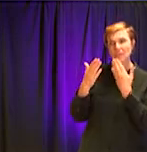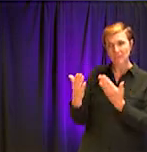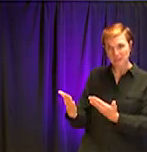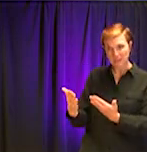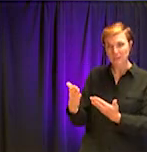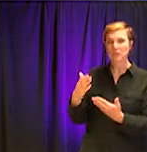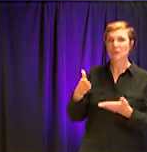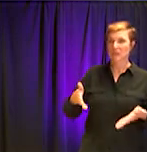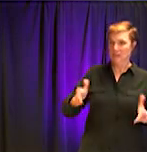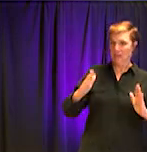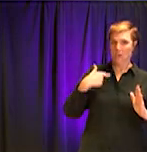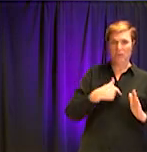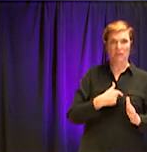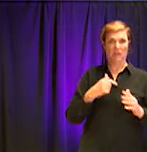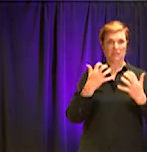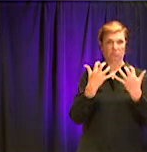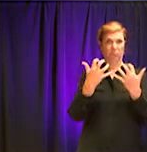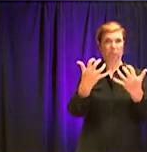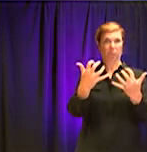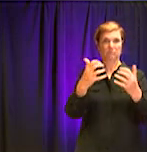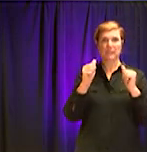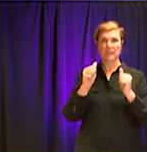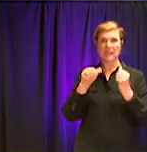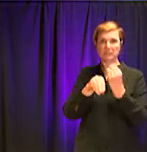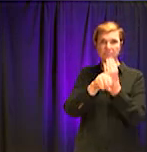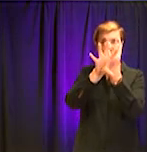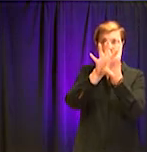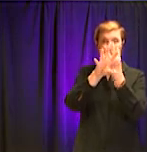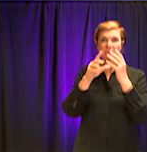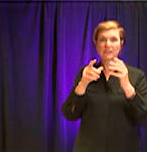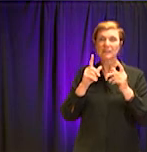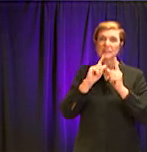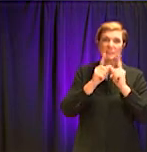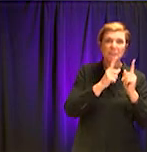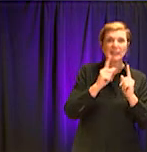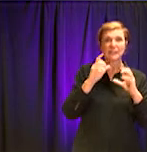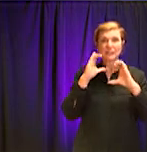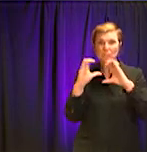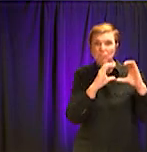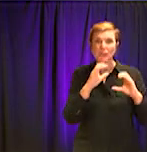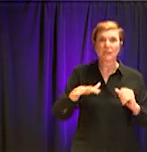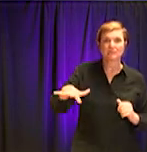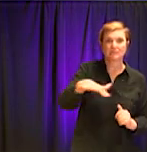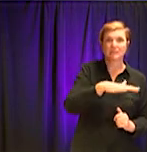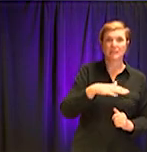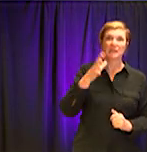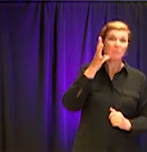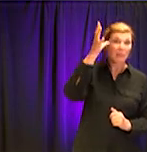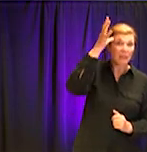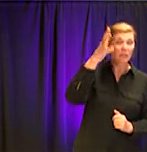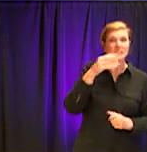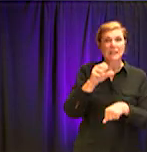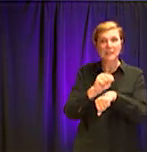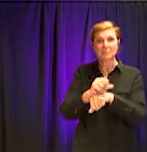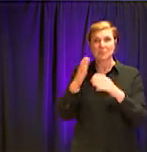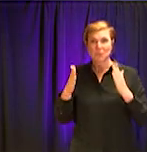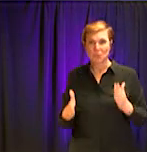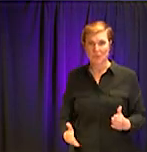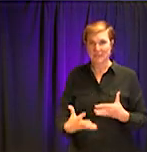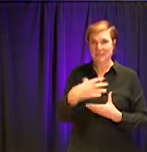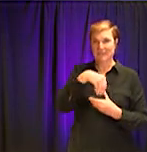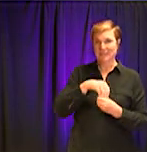to speak to over a hundred thousand parents and 15,000 employees that make up, um, the school district.